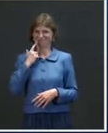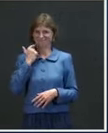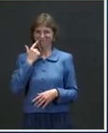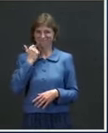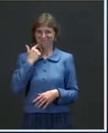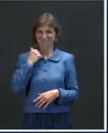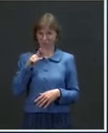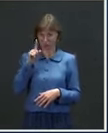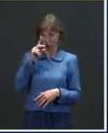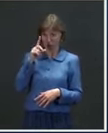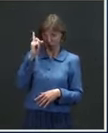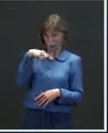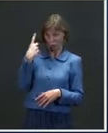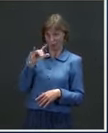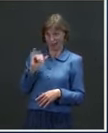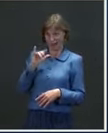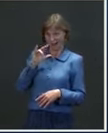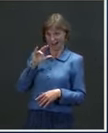You look like a freshman.